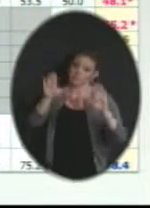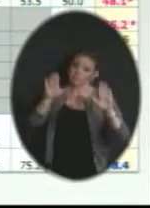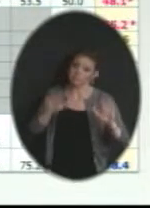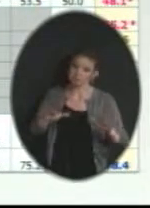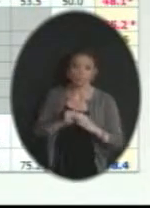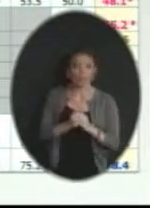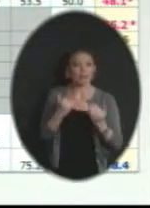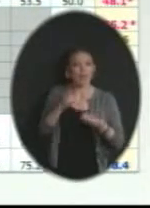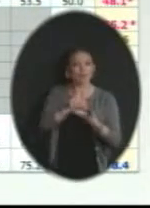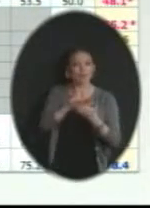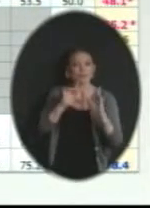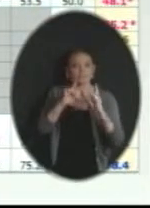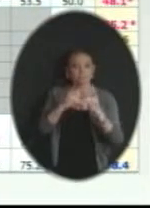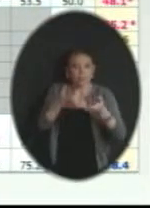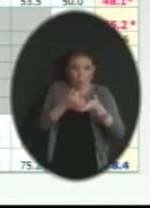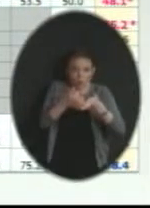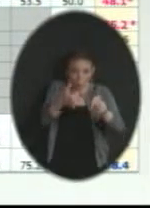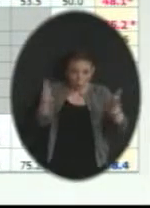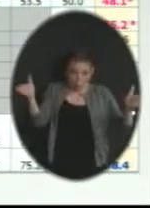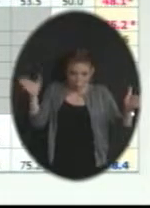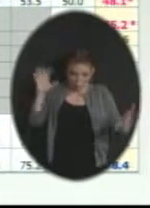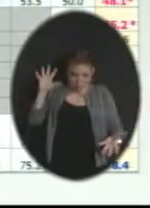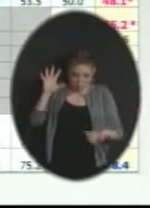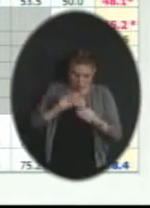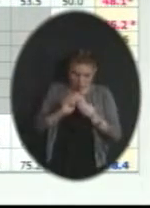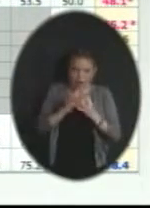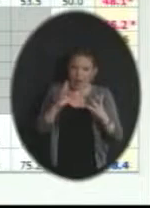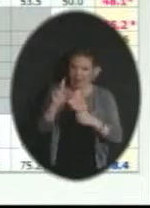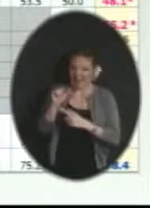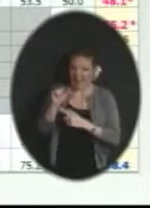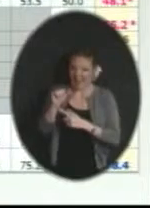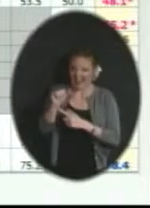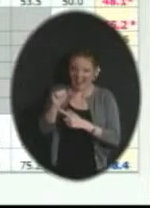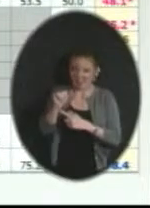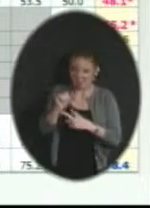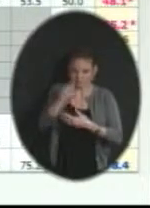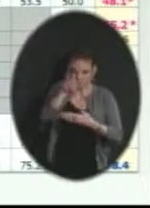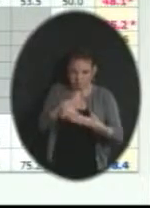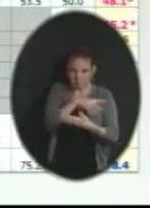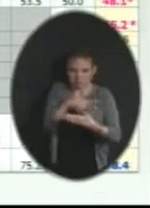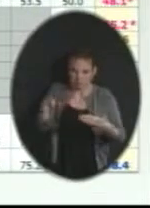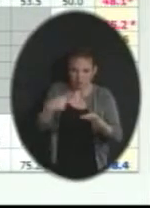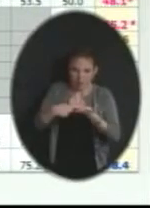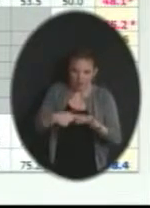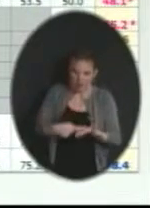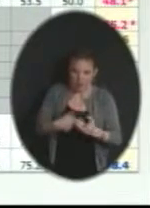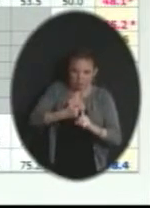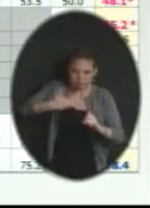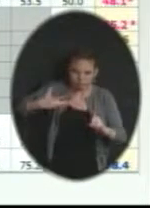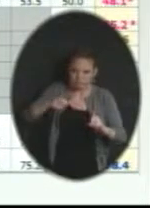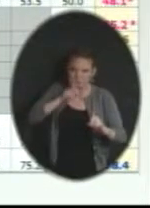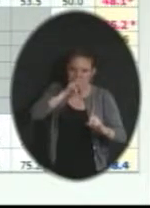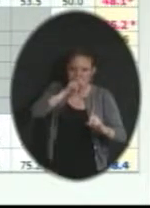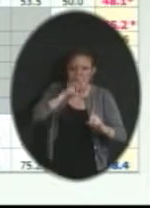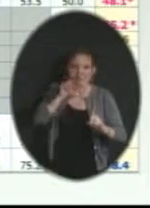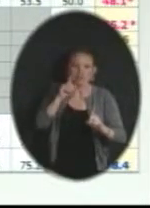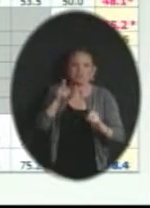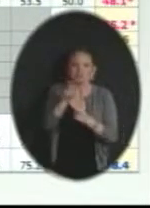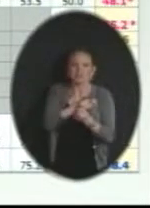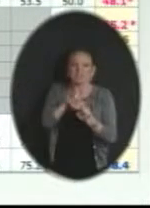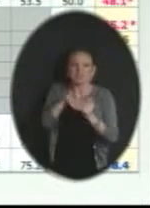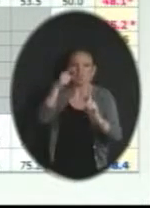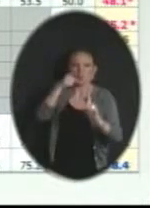as a whole, lots of data. I would just highlight just a few areas. The first things that I would highlight are some of the areas of improvement